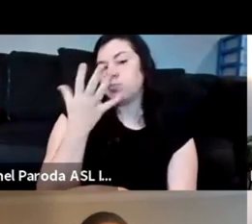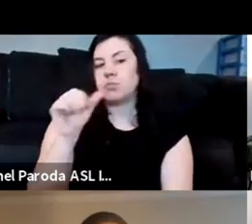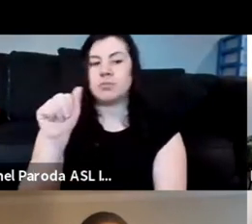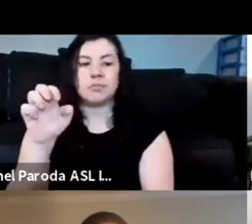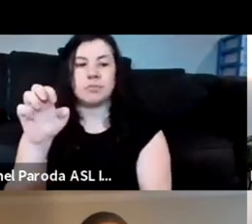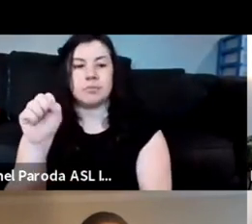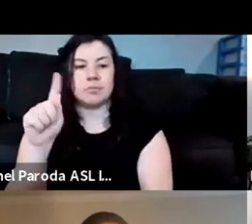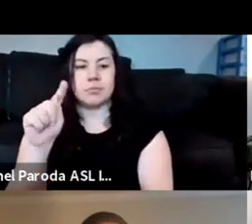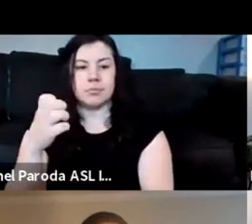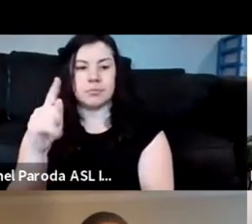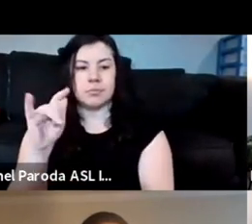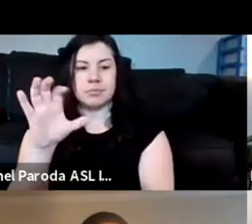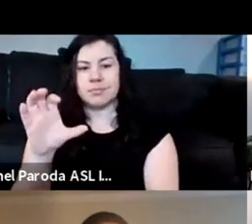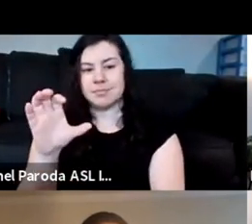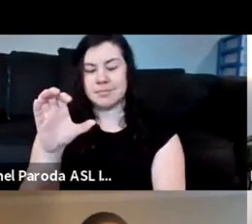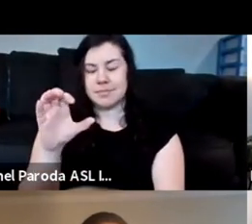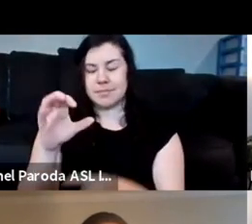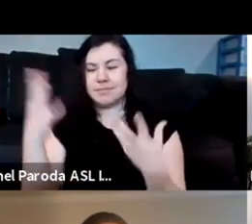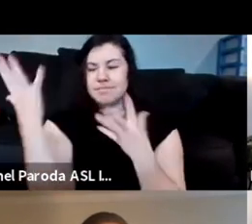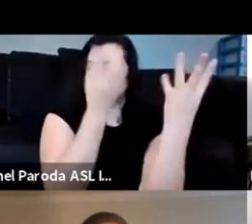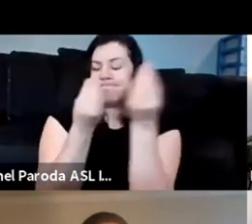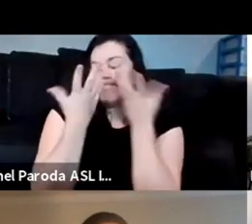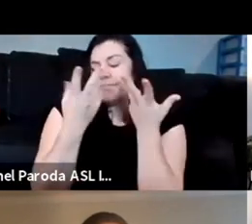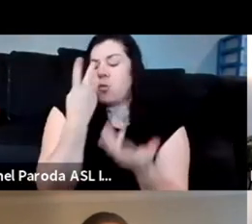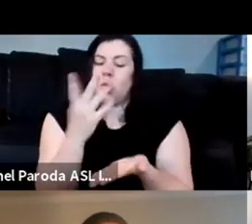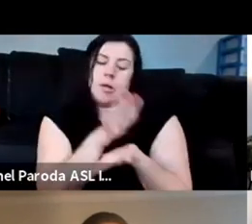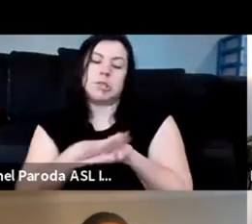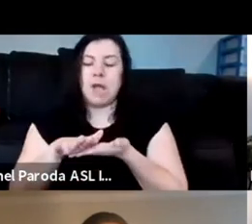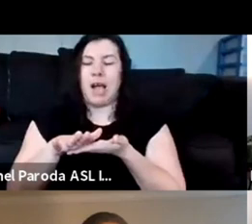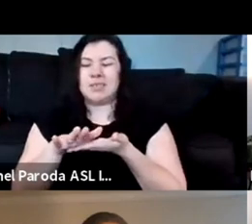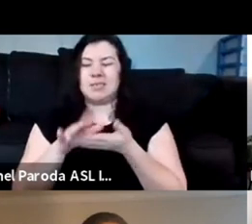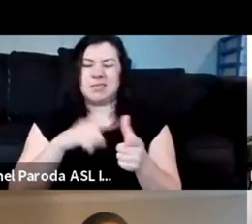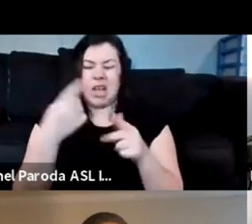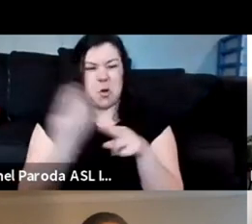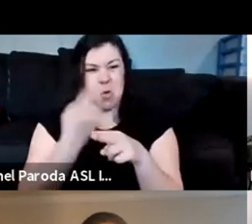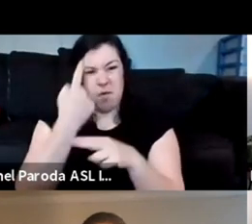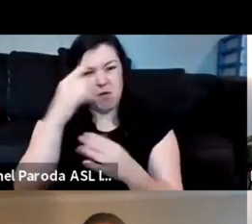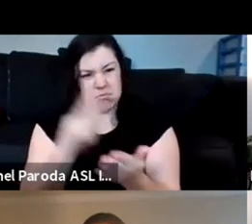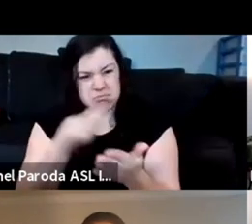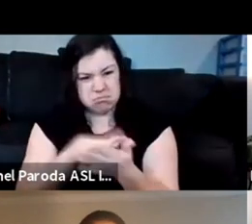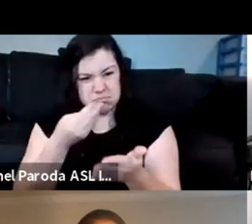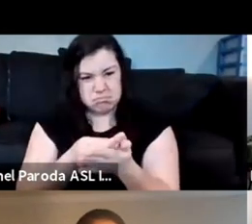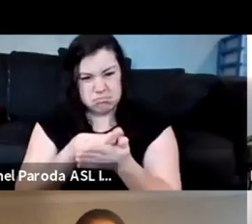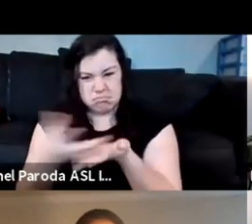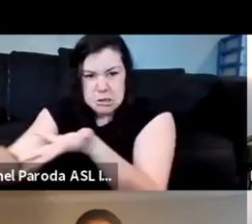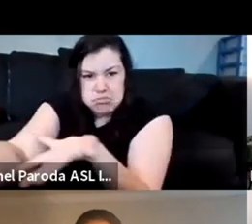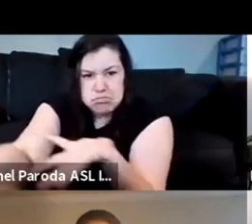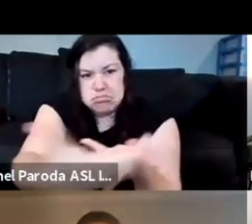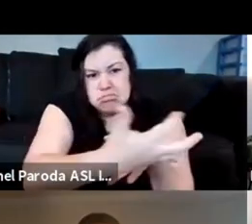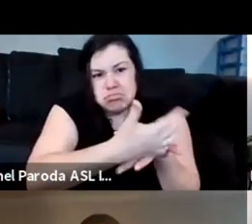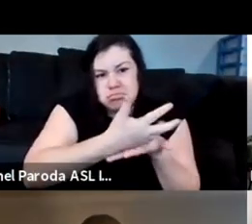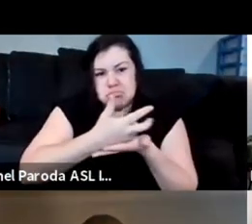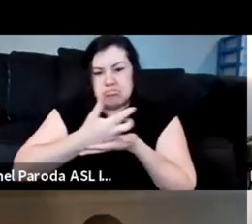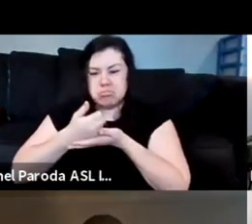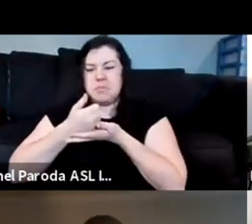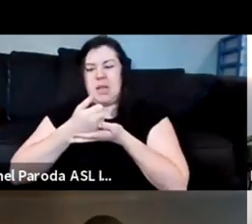signal coolness that are then put into racial capitalism and then used for people to signal their social